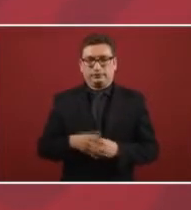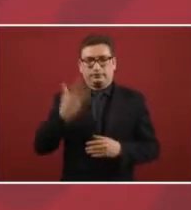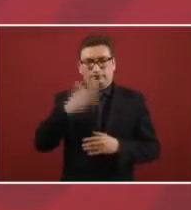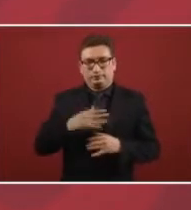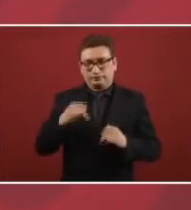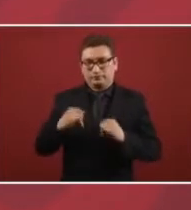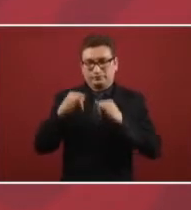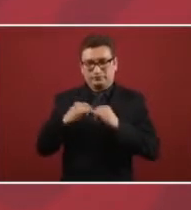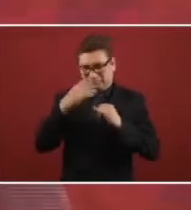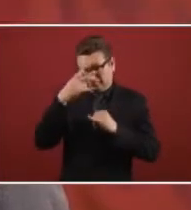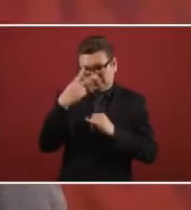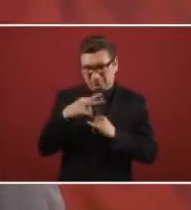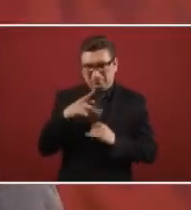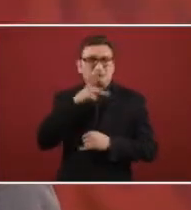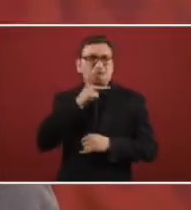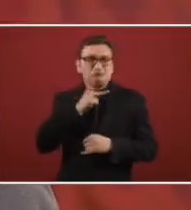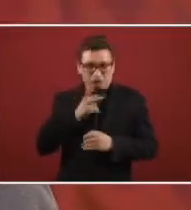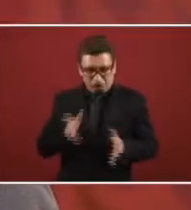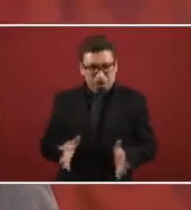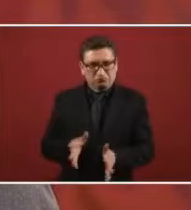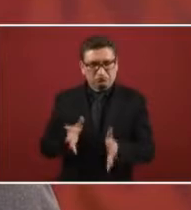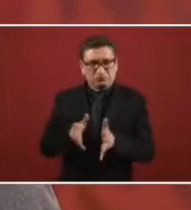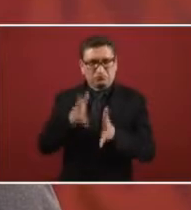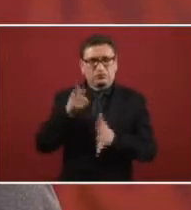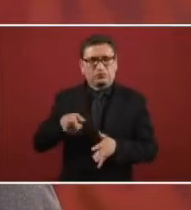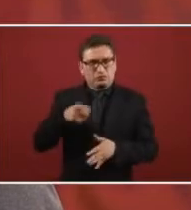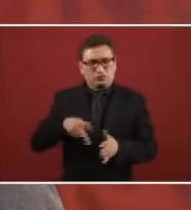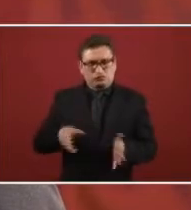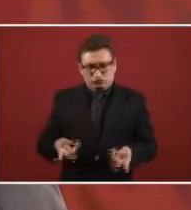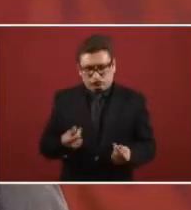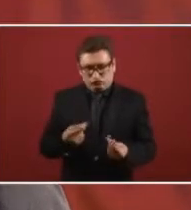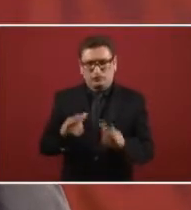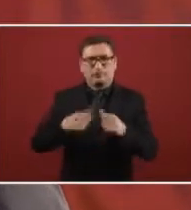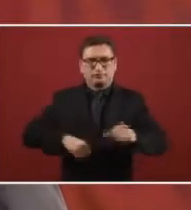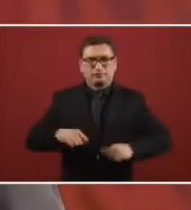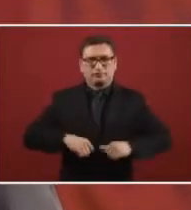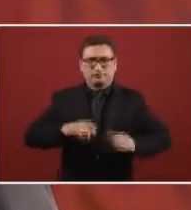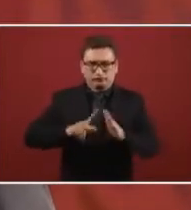the Institute of Mexican Petroleum,